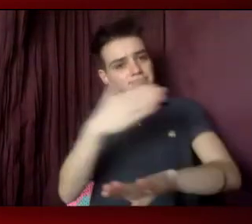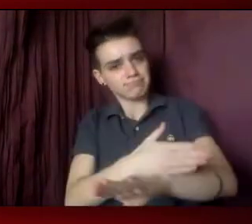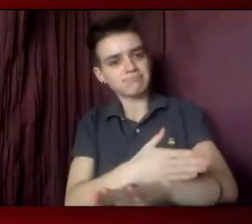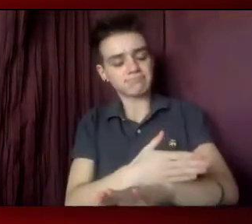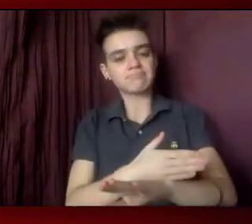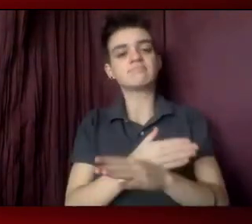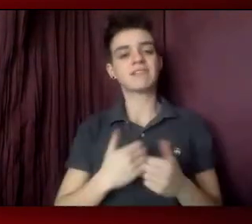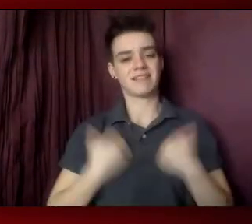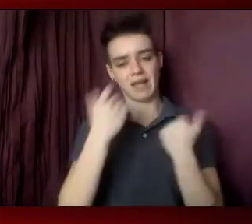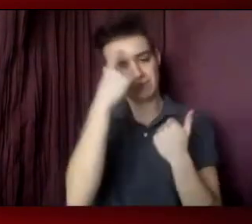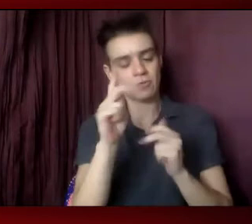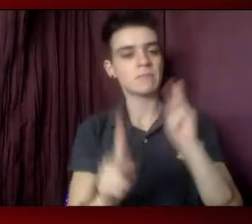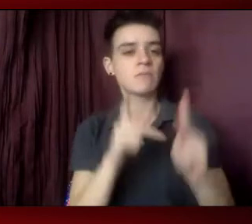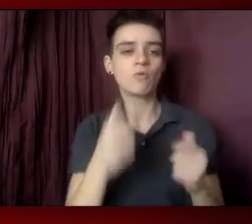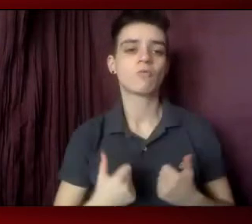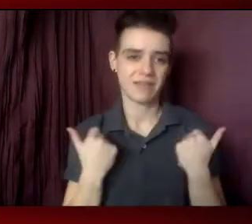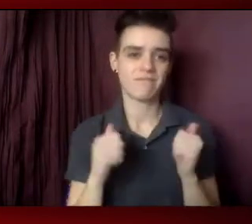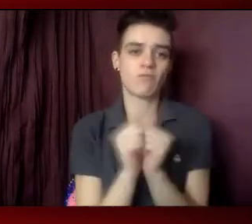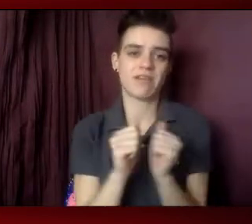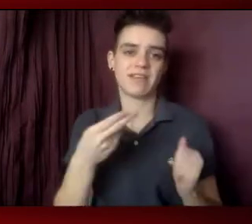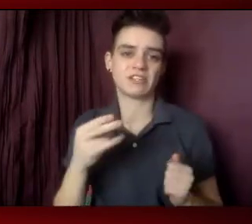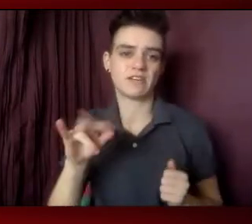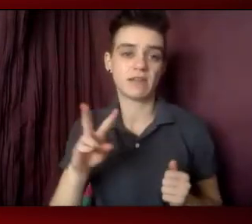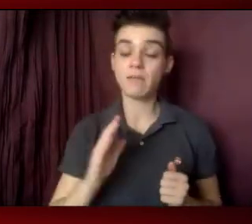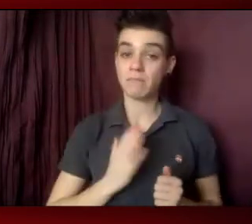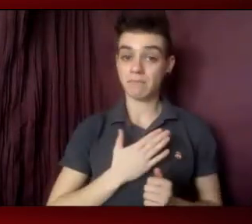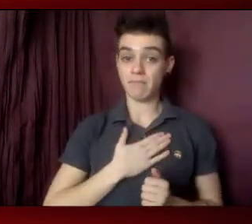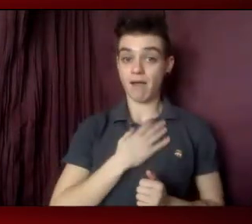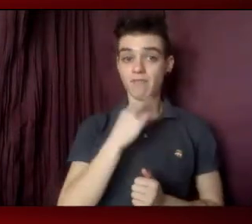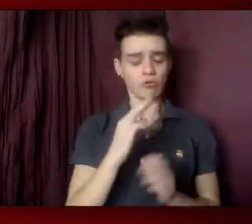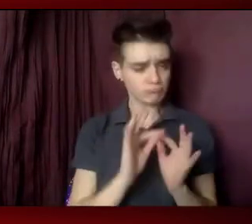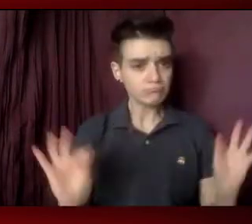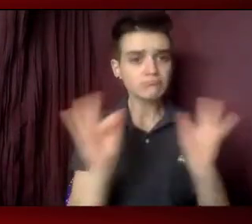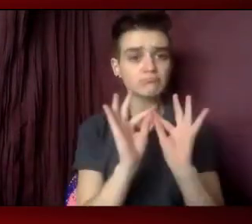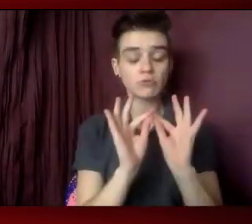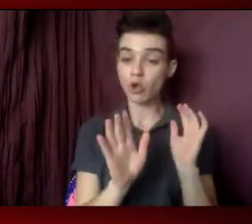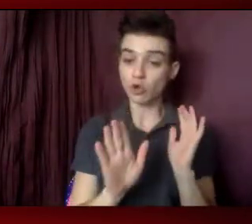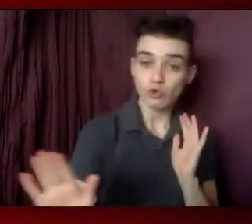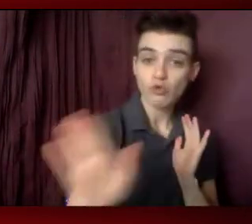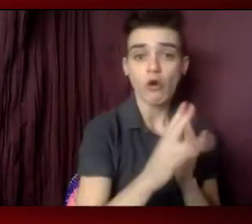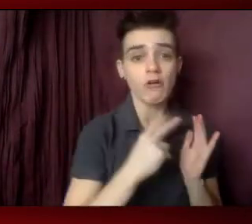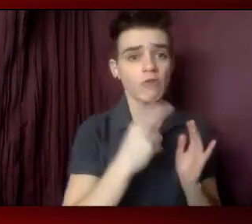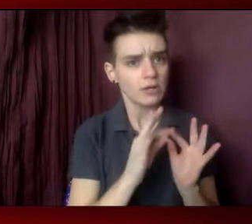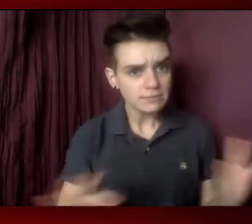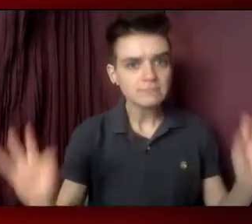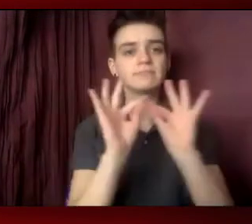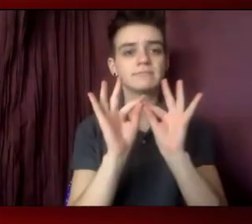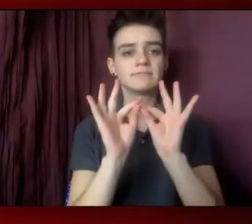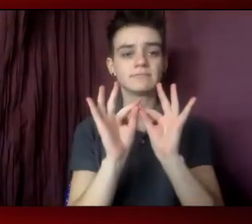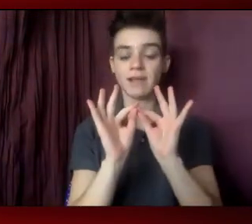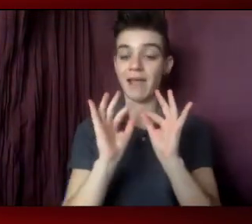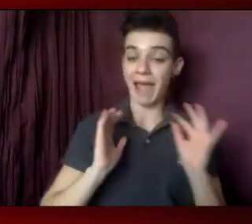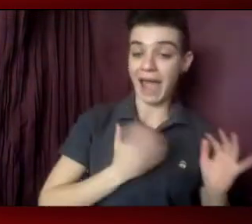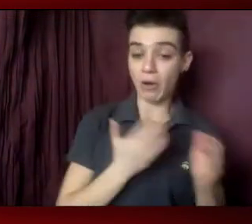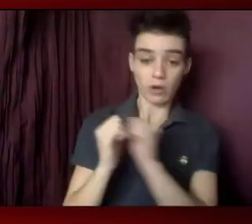people living with HIV. My voice is important. Our voice, your voice is important. Our voices